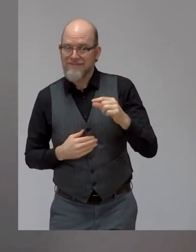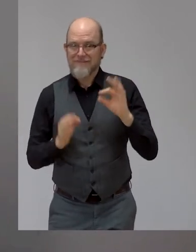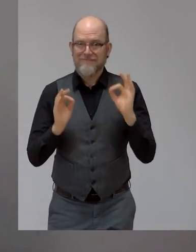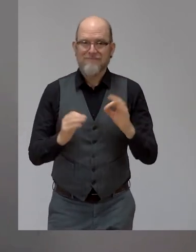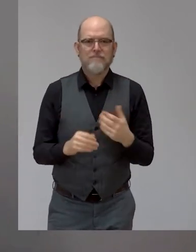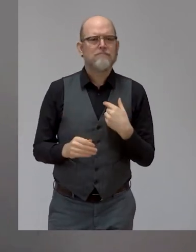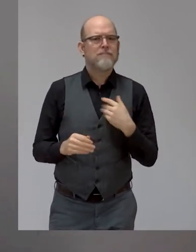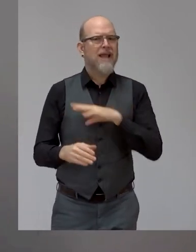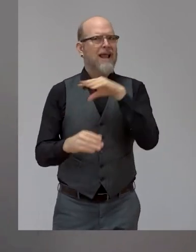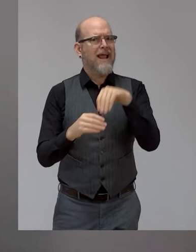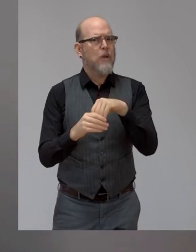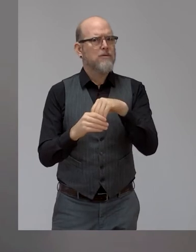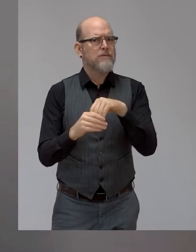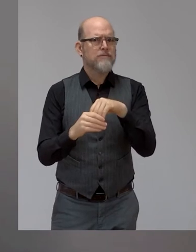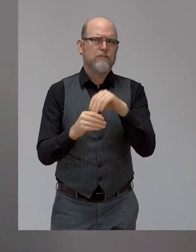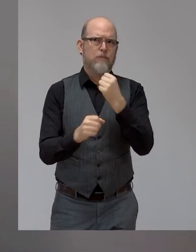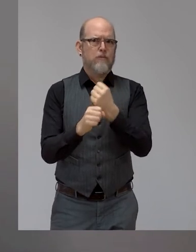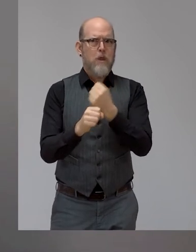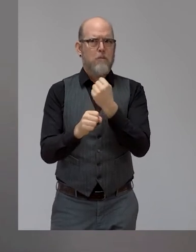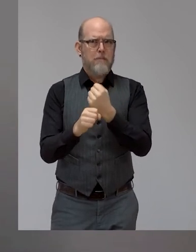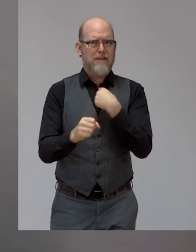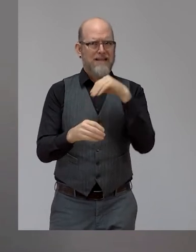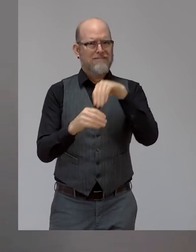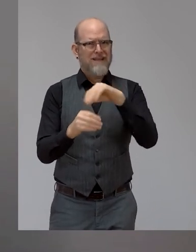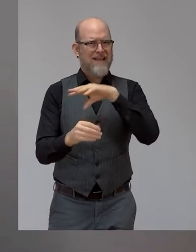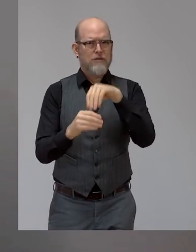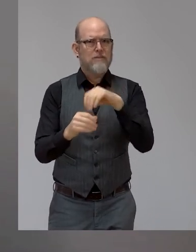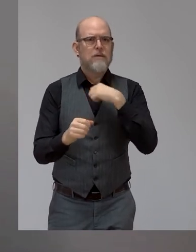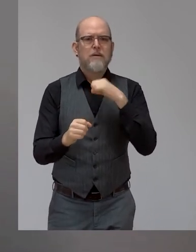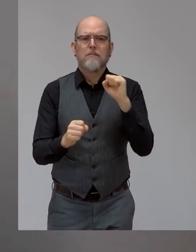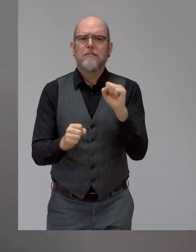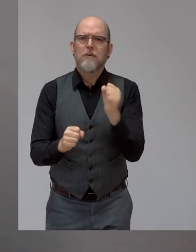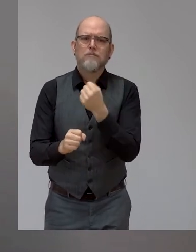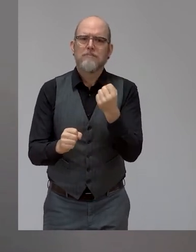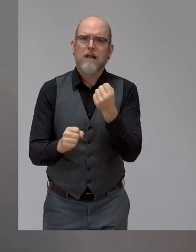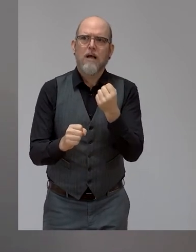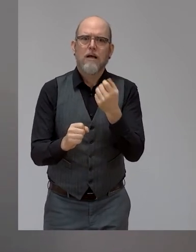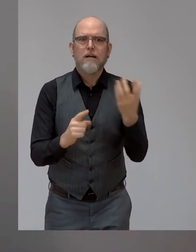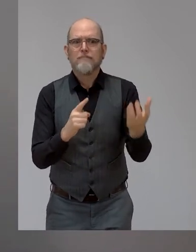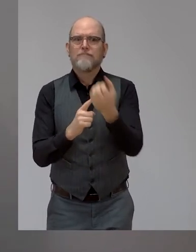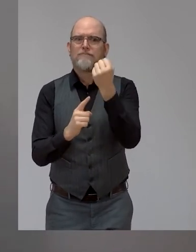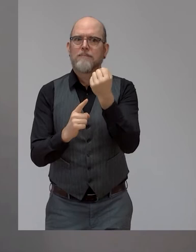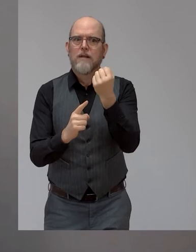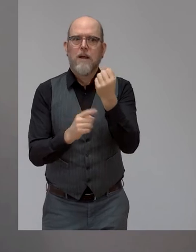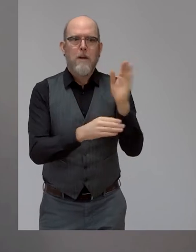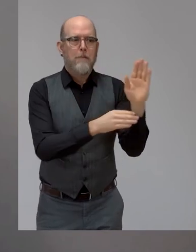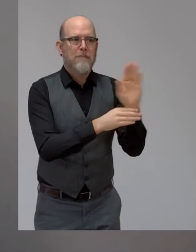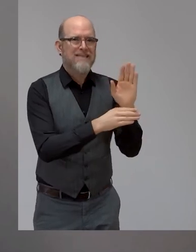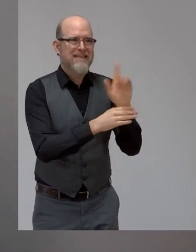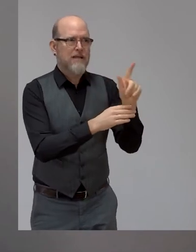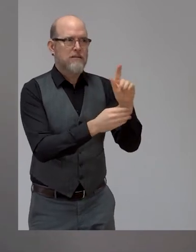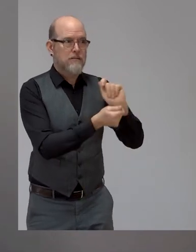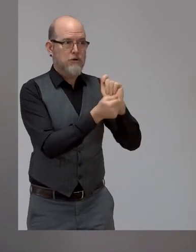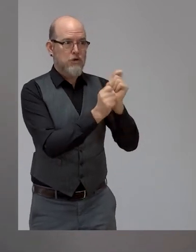inclusive employment cannot happen without inclusive business cultures. And how do we create inclusive